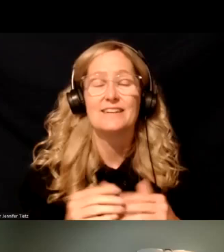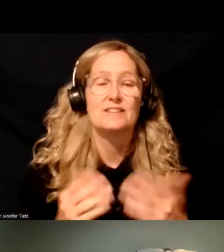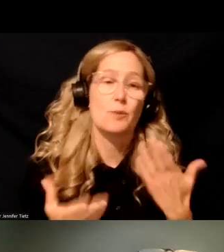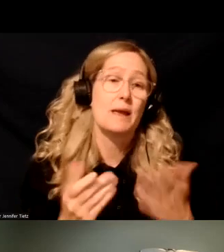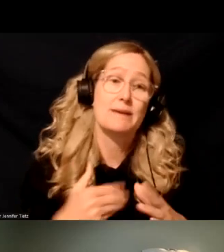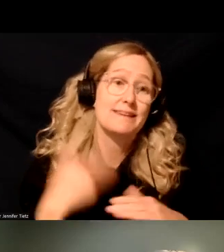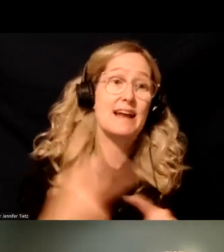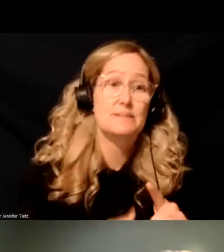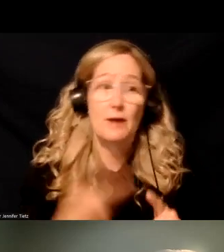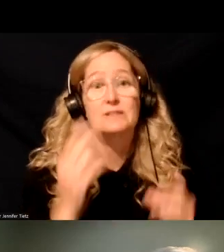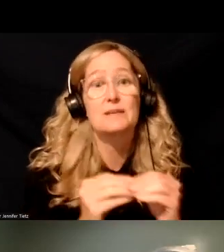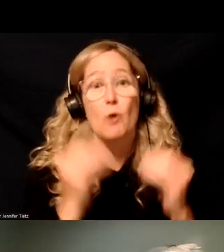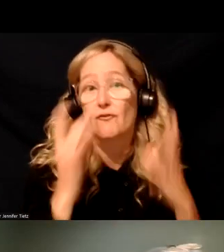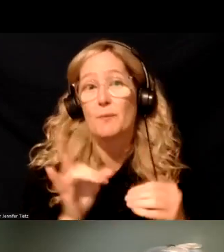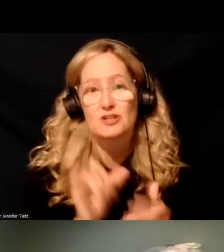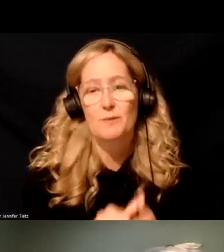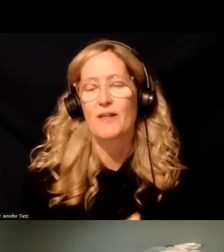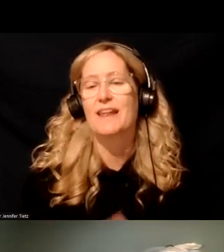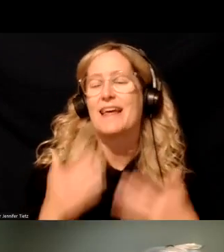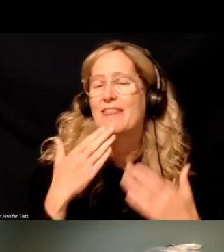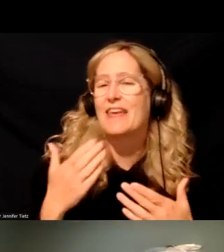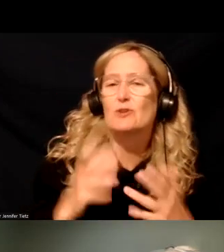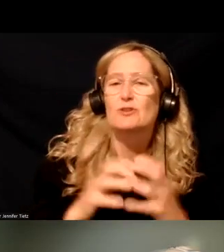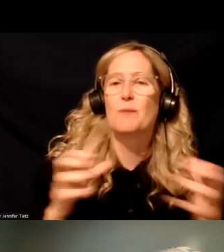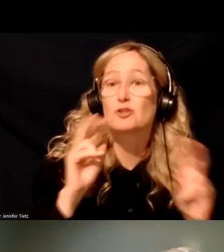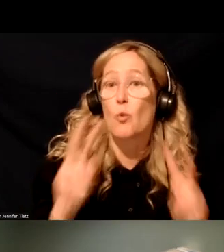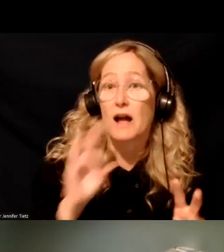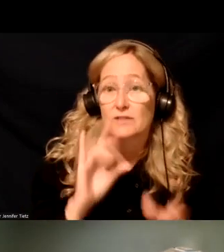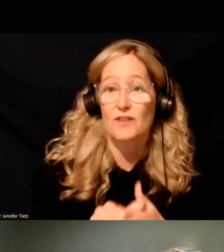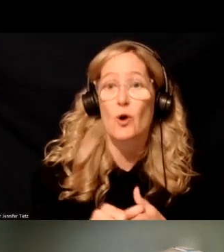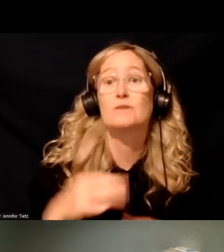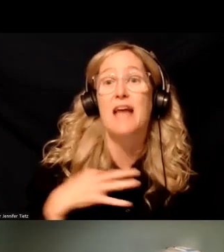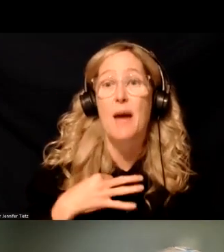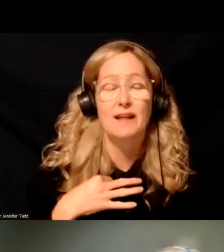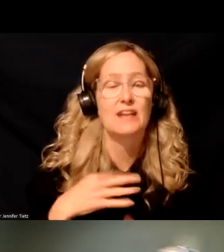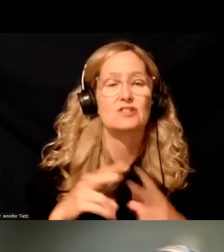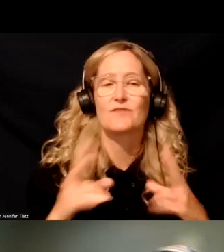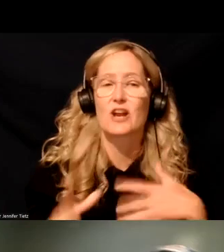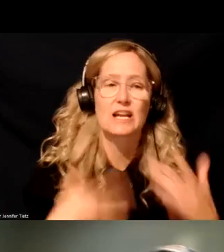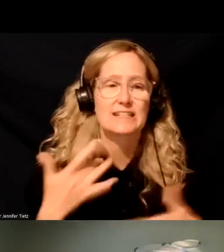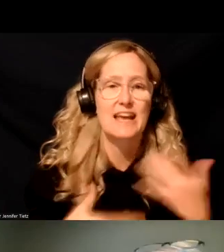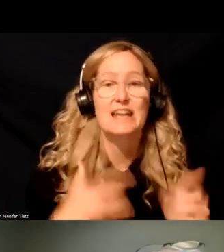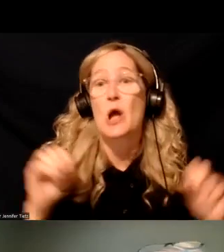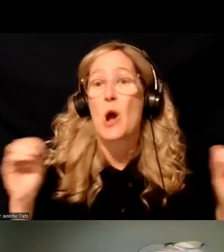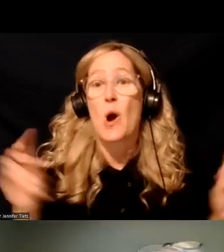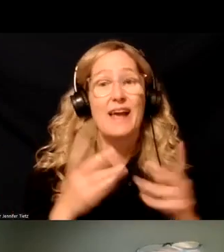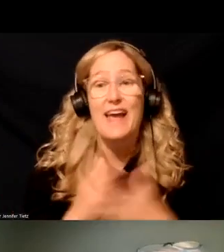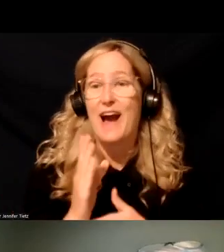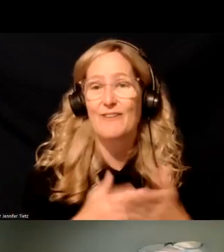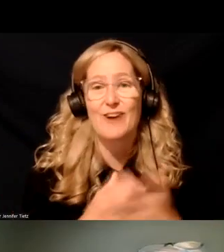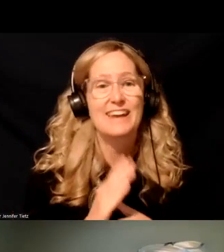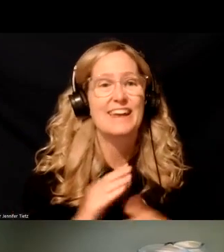So thank you. That's great. Thank you so much, Wendy. We'll keep an eye out for those applications. Exciting. All right. Um,